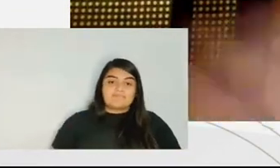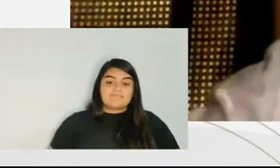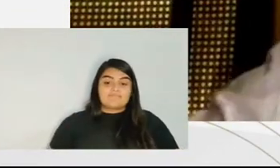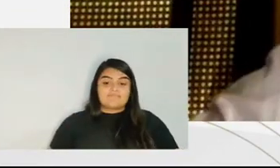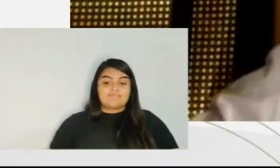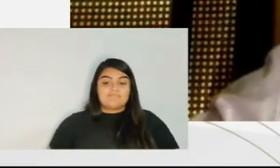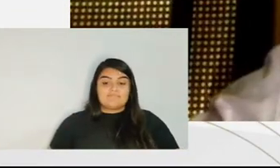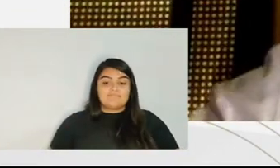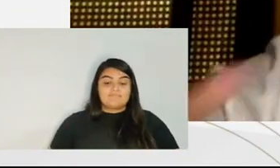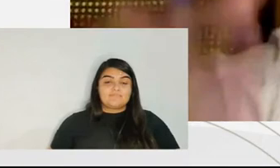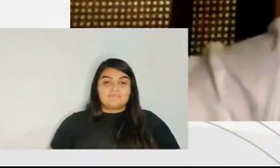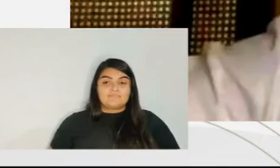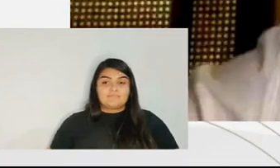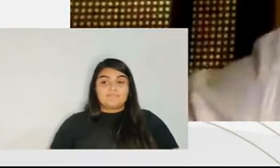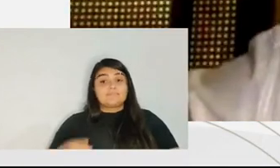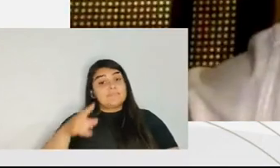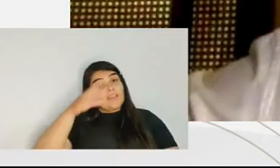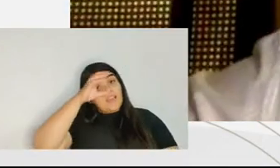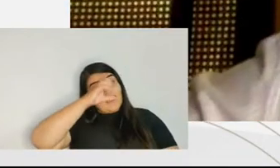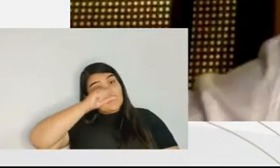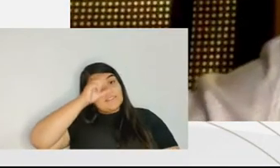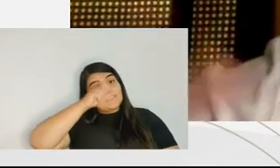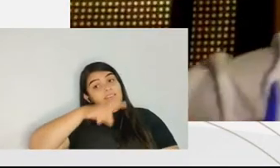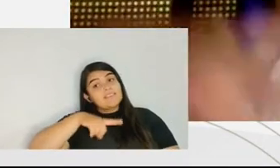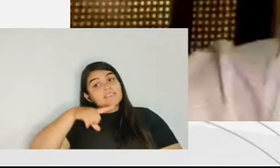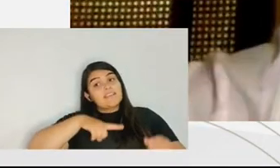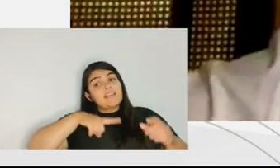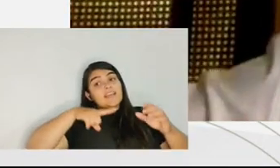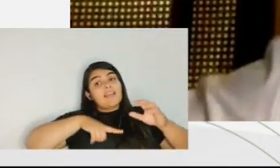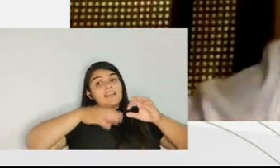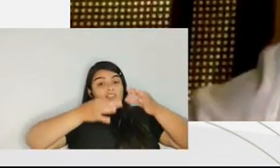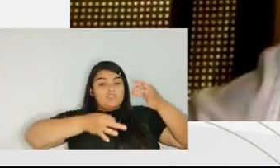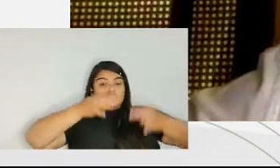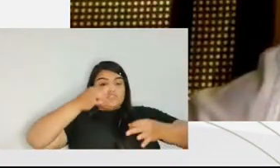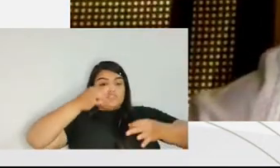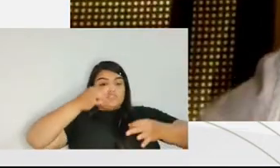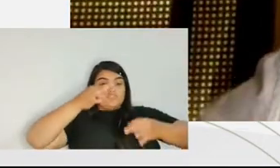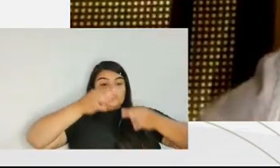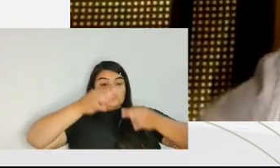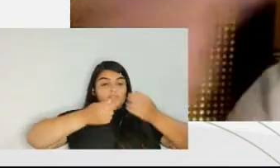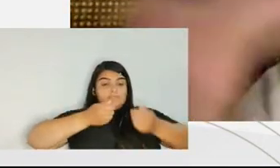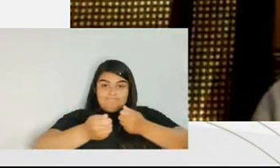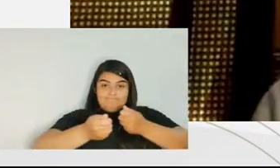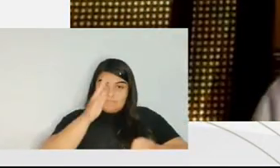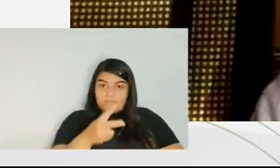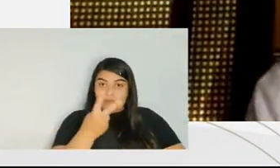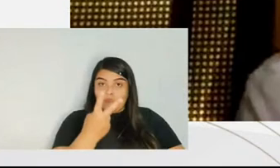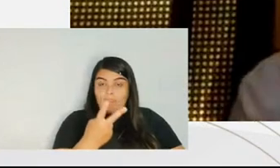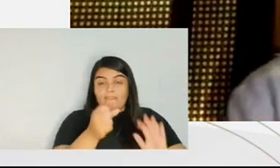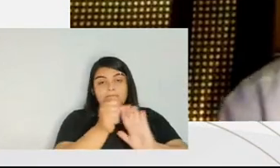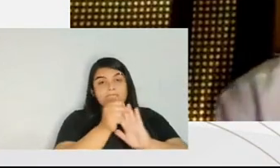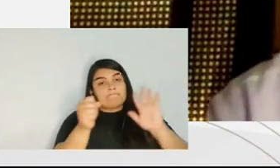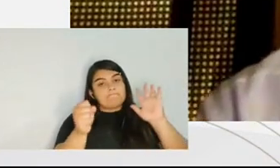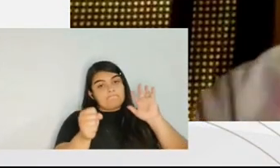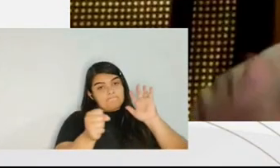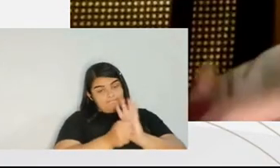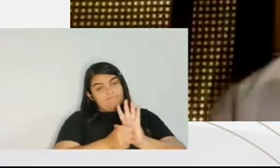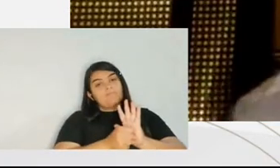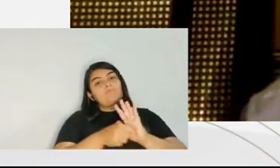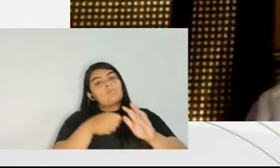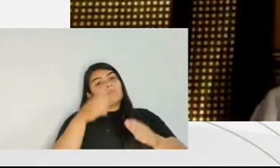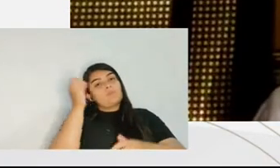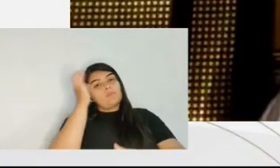so much from the american system which has the justice negotiated